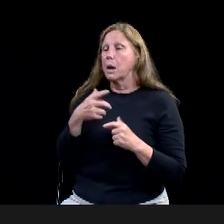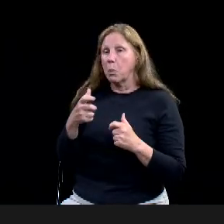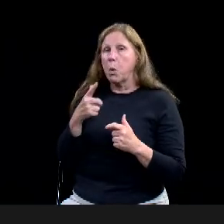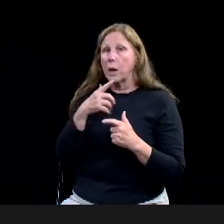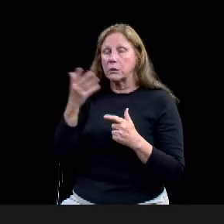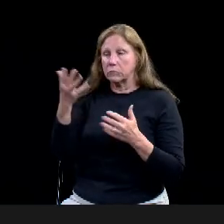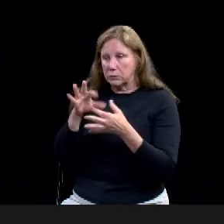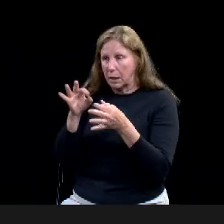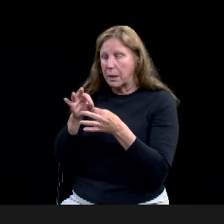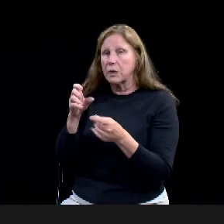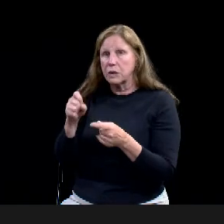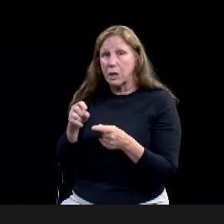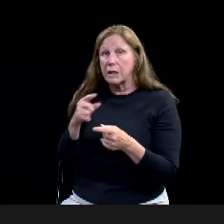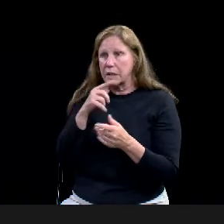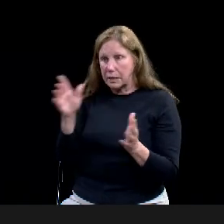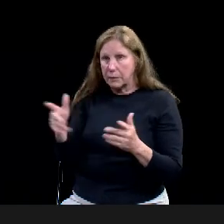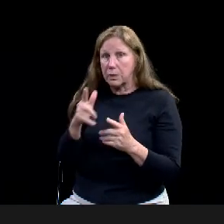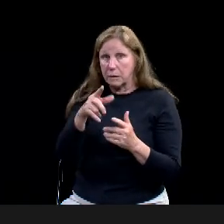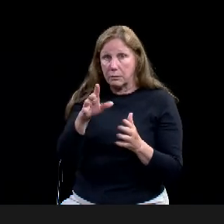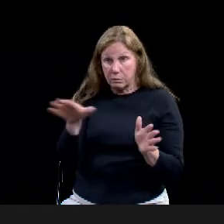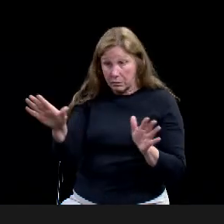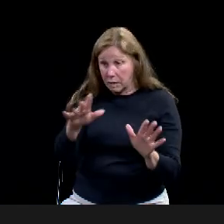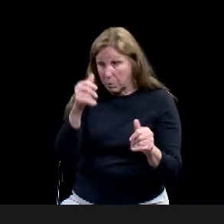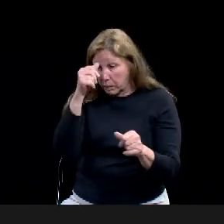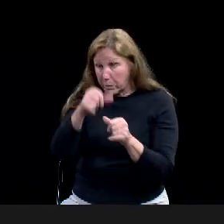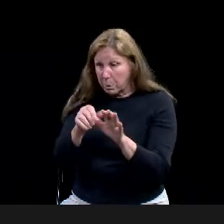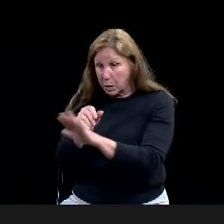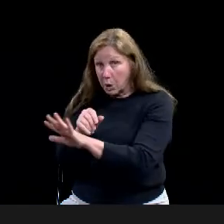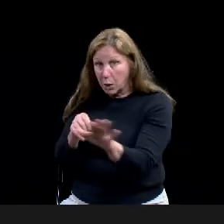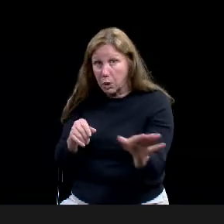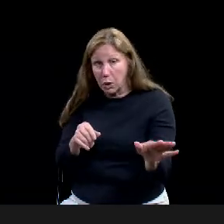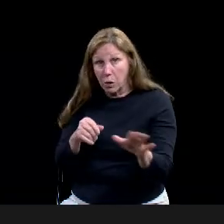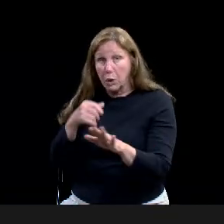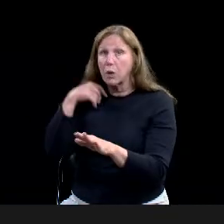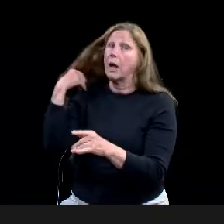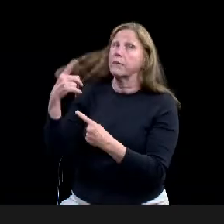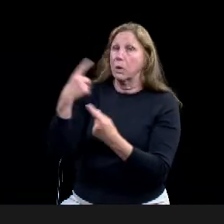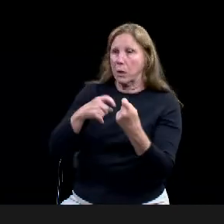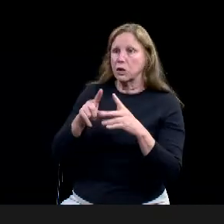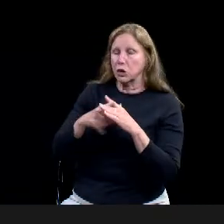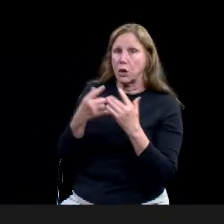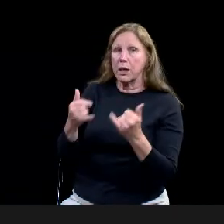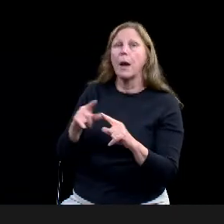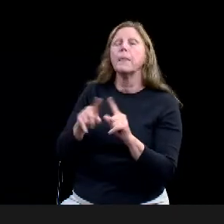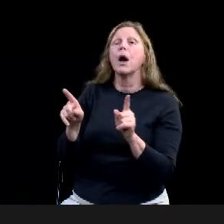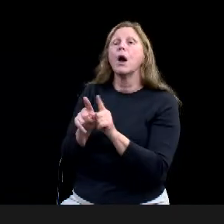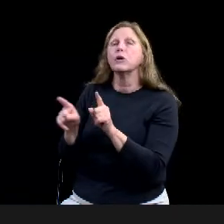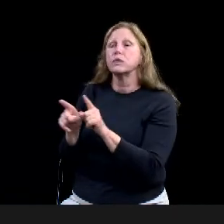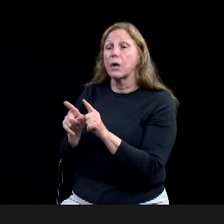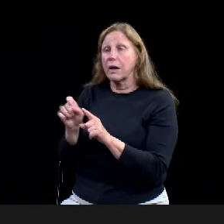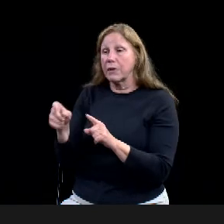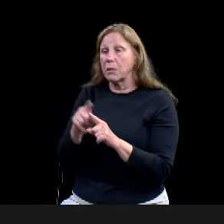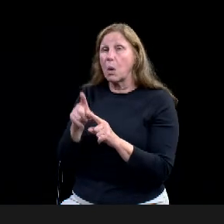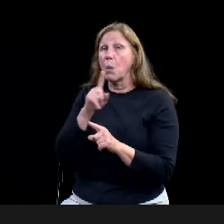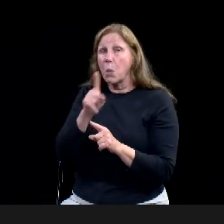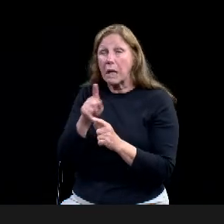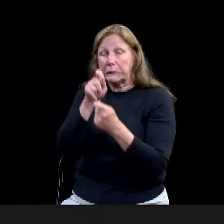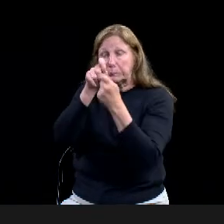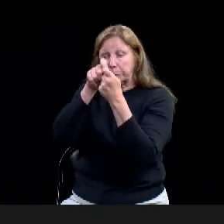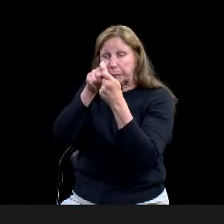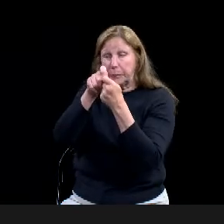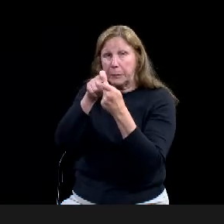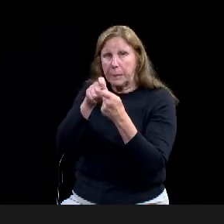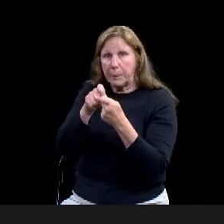if you have really detailed questions, don't hesitate, um, to email, uh, uh, city management, um, about those